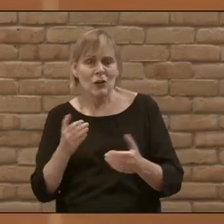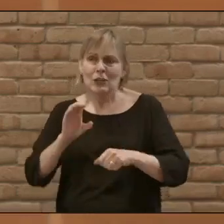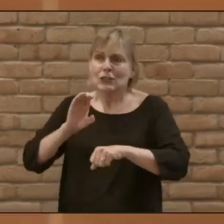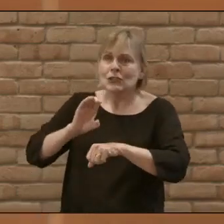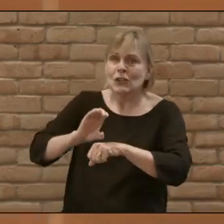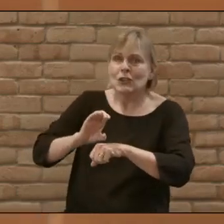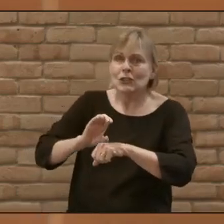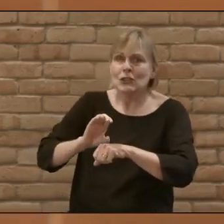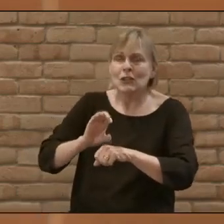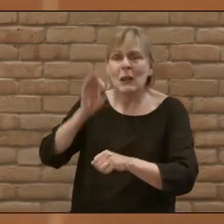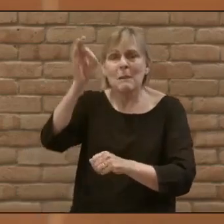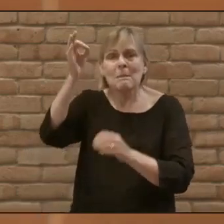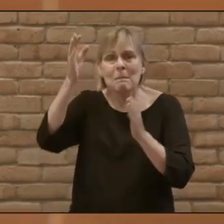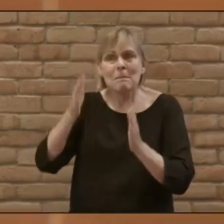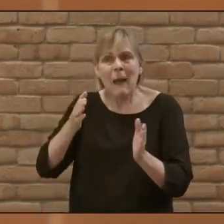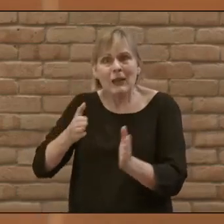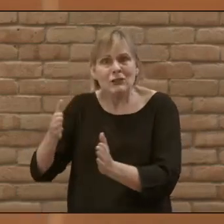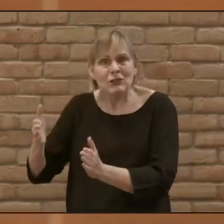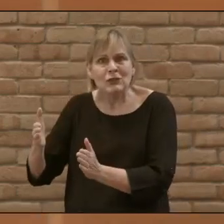for our pastors.